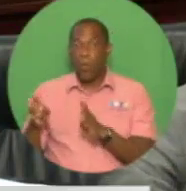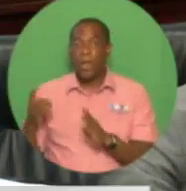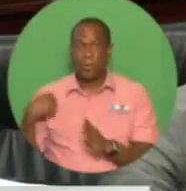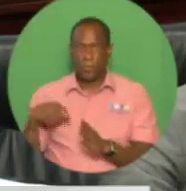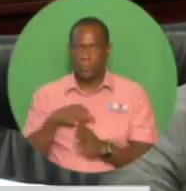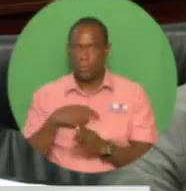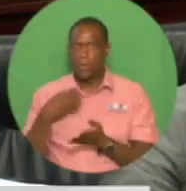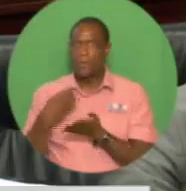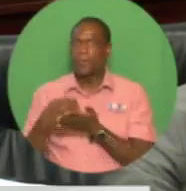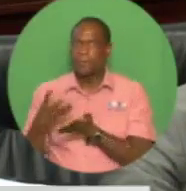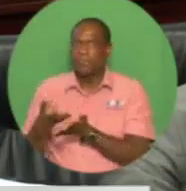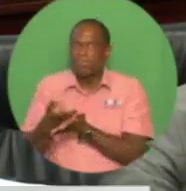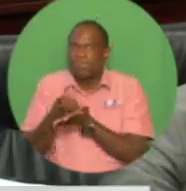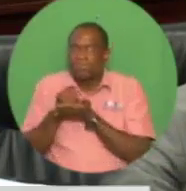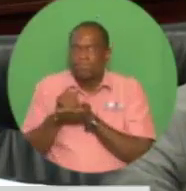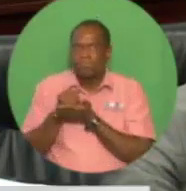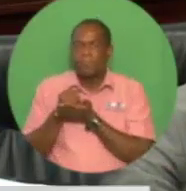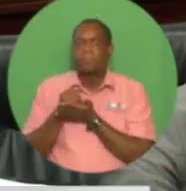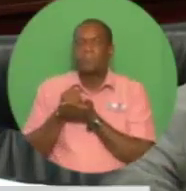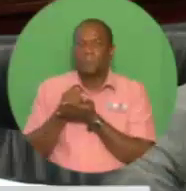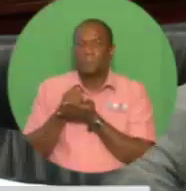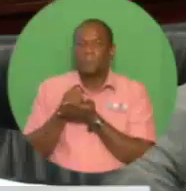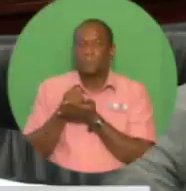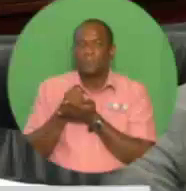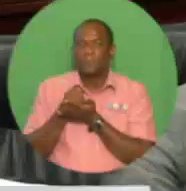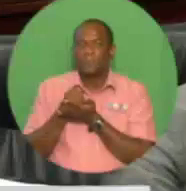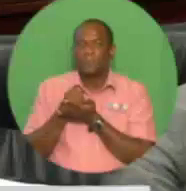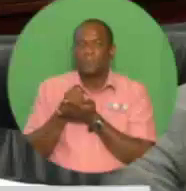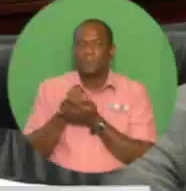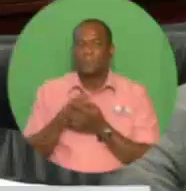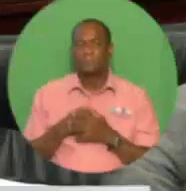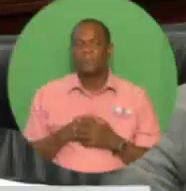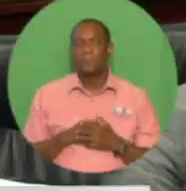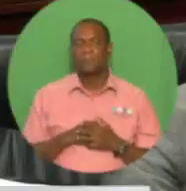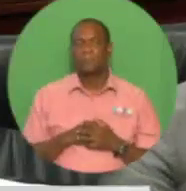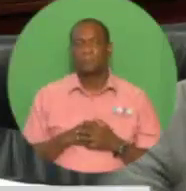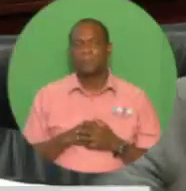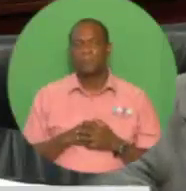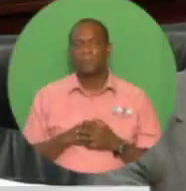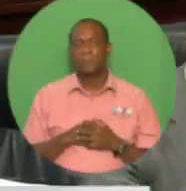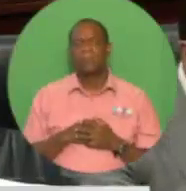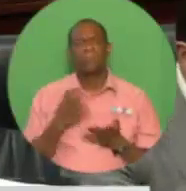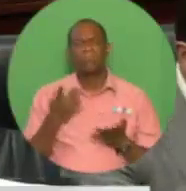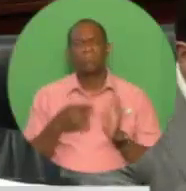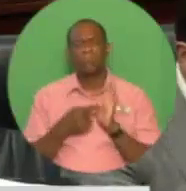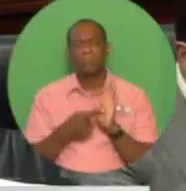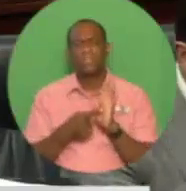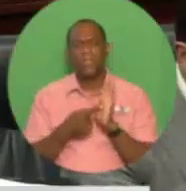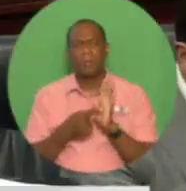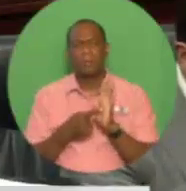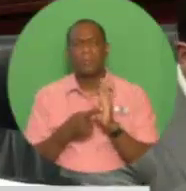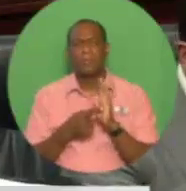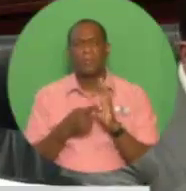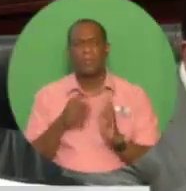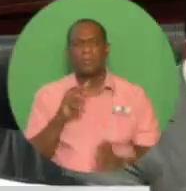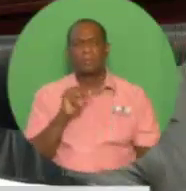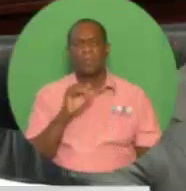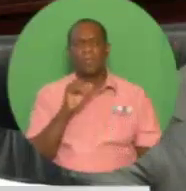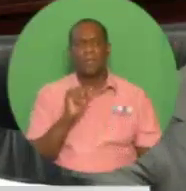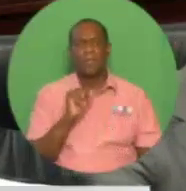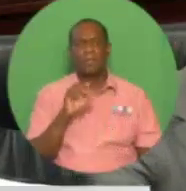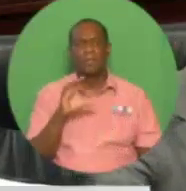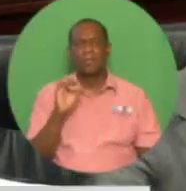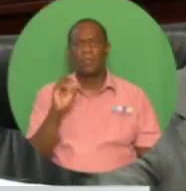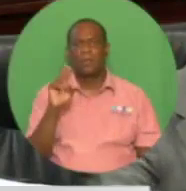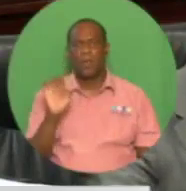inflows of capital revenue, or non-core revenue as we call it. An example of the non-core revenue measures we have had to rely